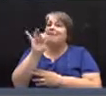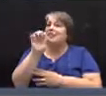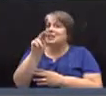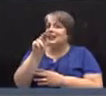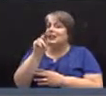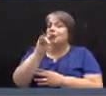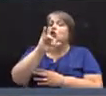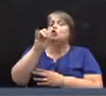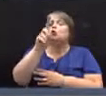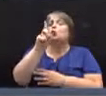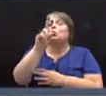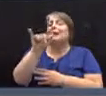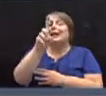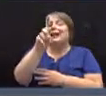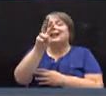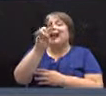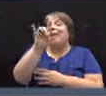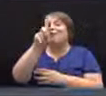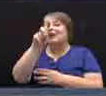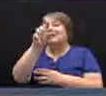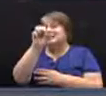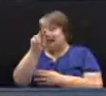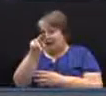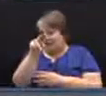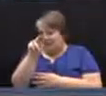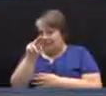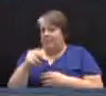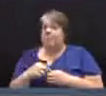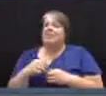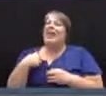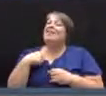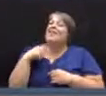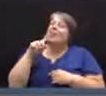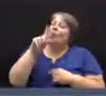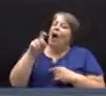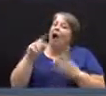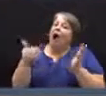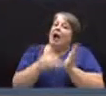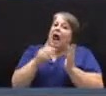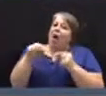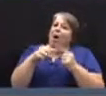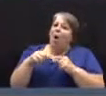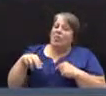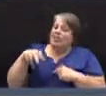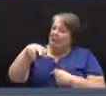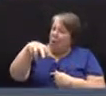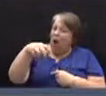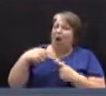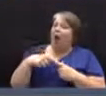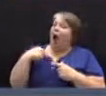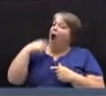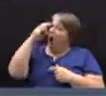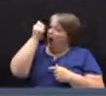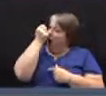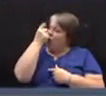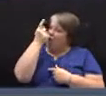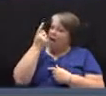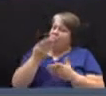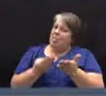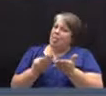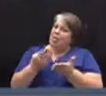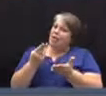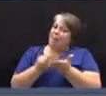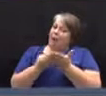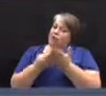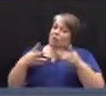Judy Davidson, District 3. I just have a question again about the sidewalks. I understand where the motion is to, or the budget